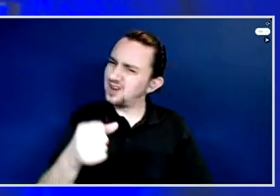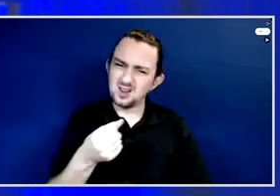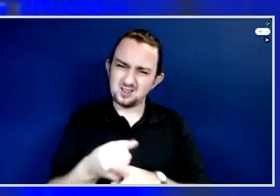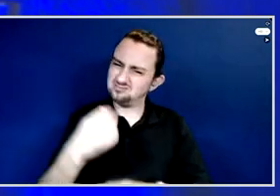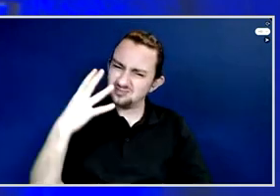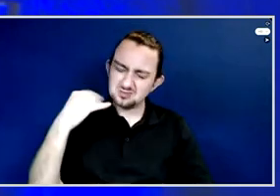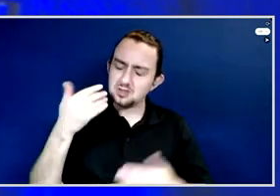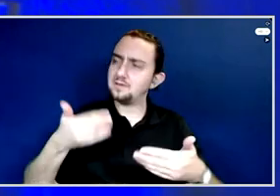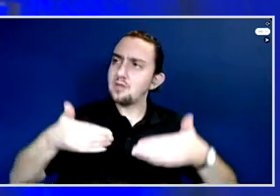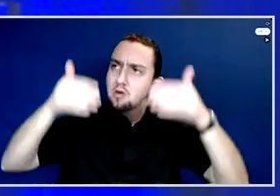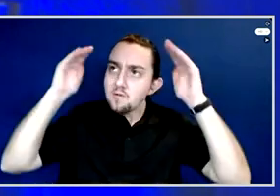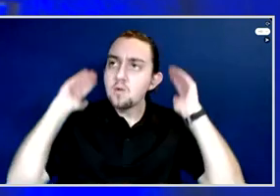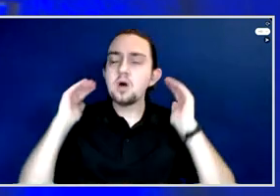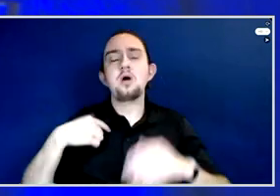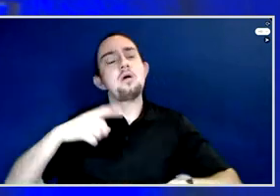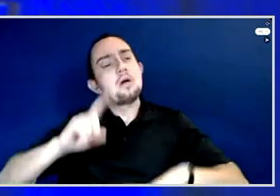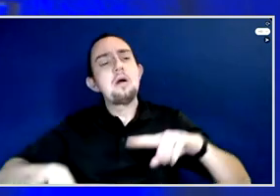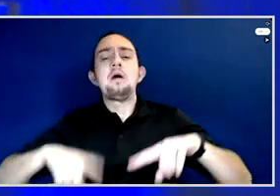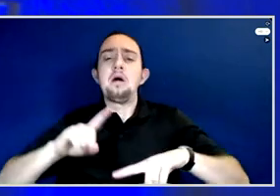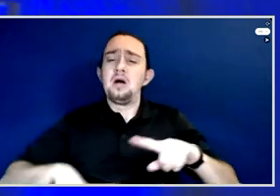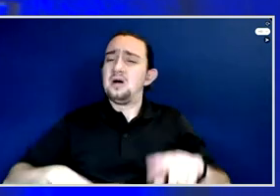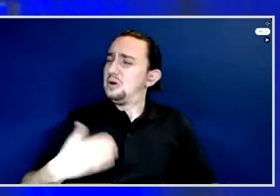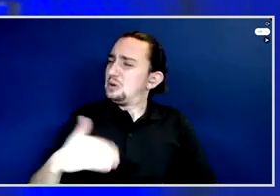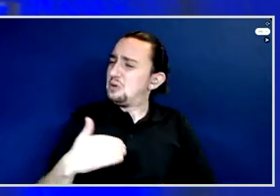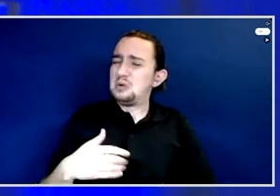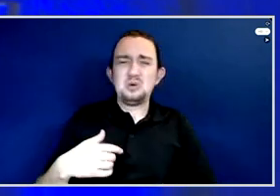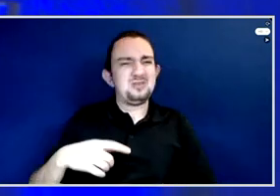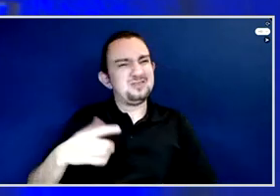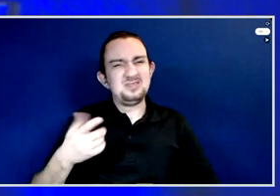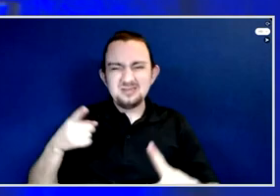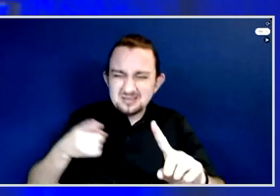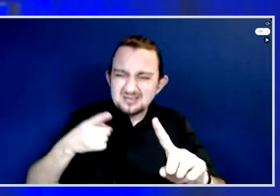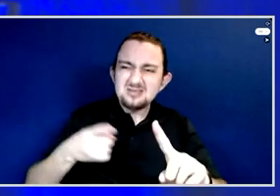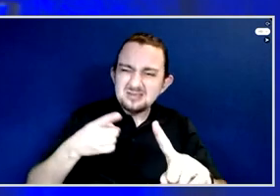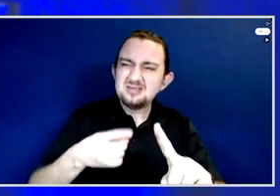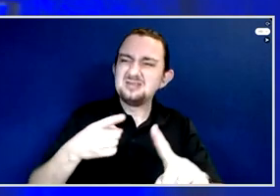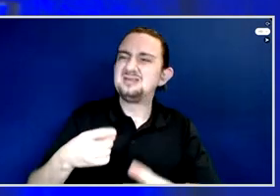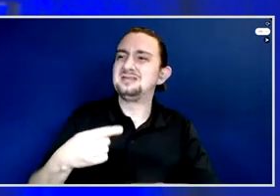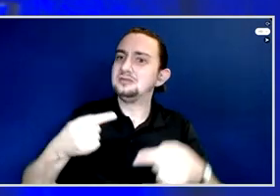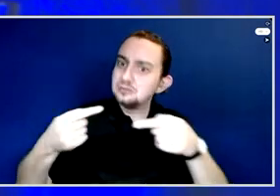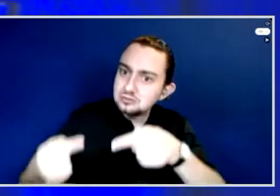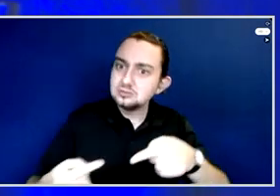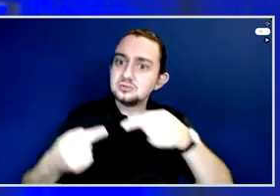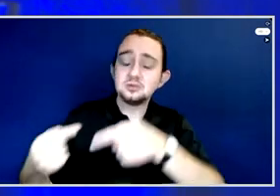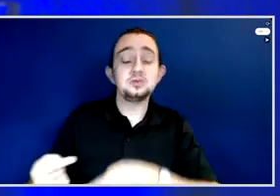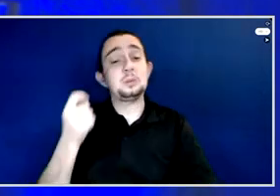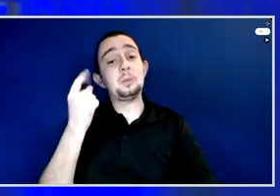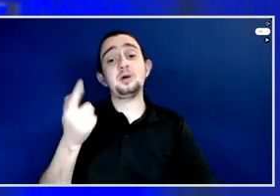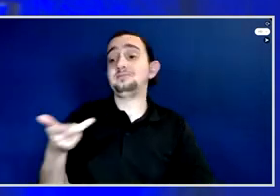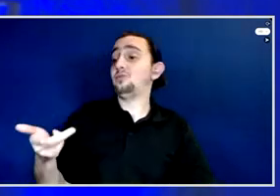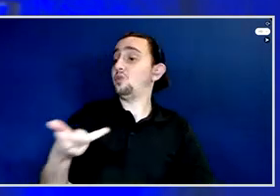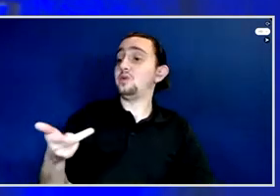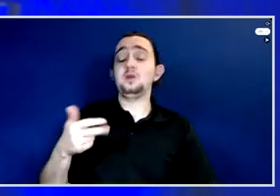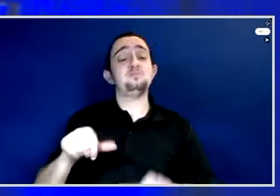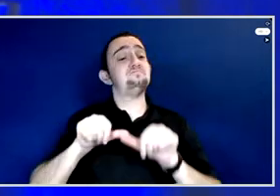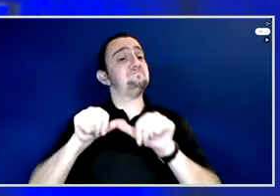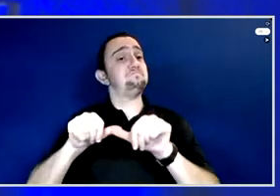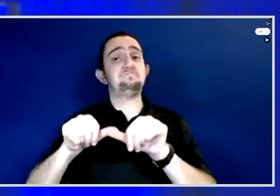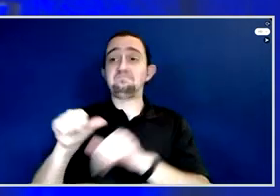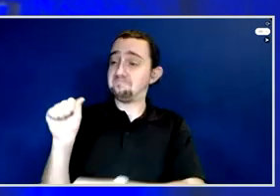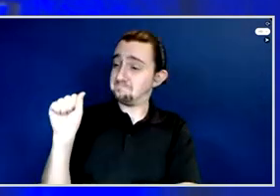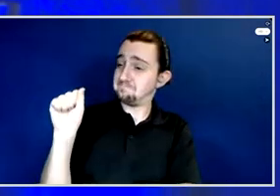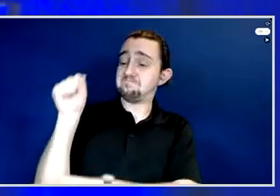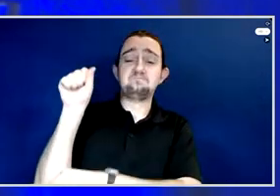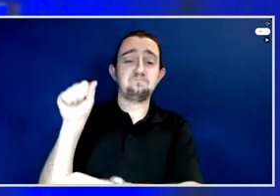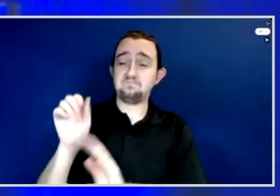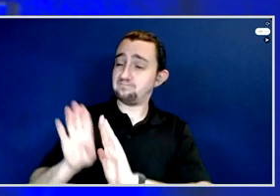they couldn't get there. And yet somehow, some way, they found the energy, the determination, the will to carry